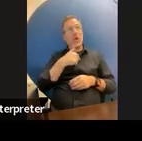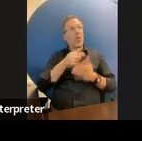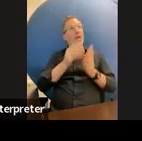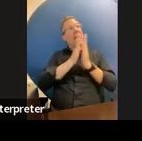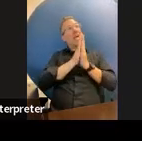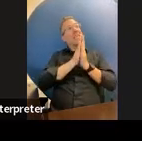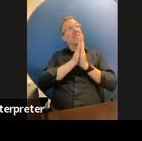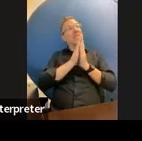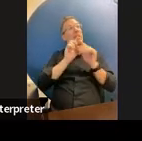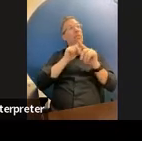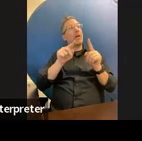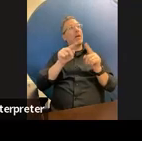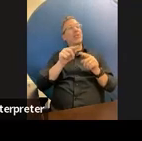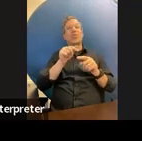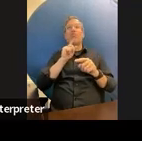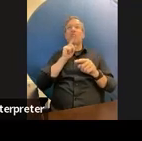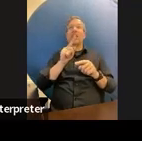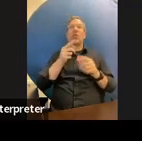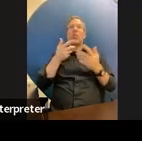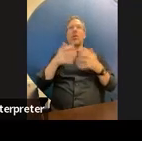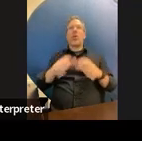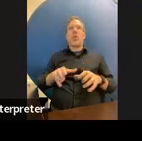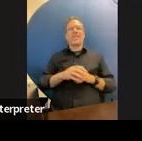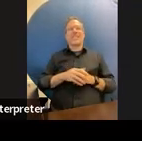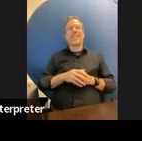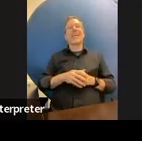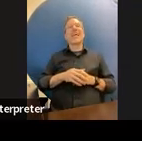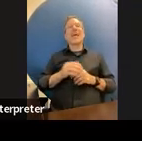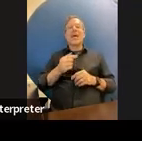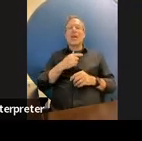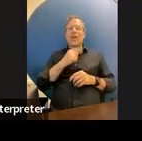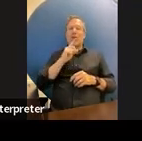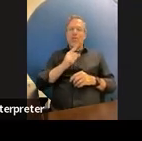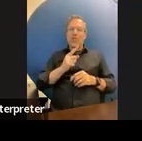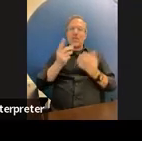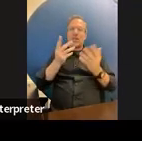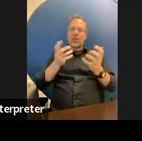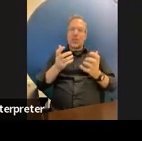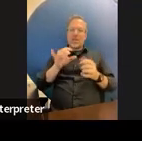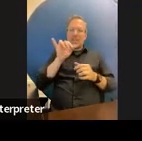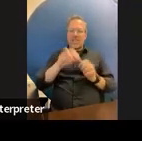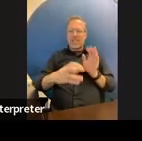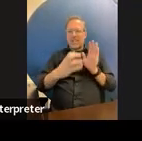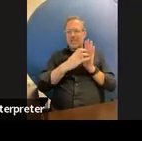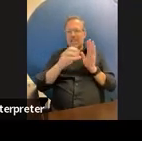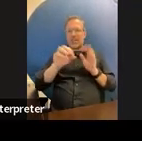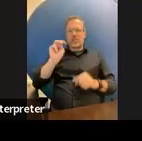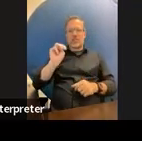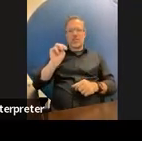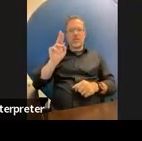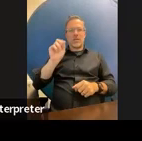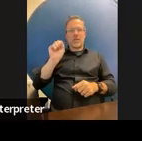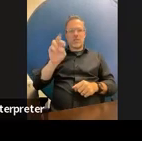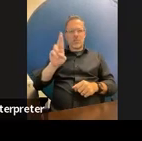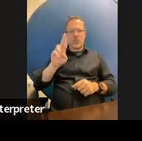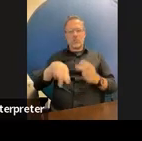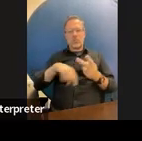what we want um what we're looking for is based on this section of muser and it's also an idea